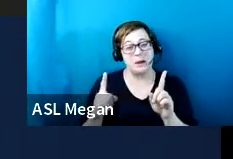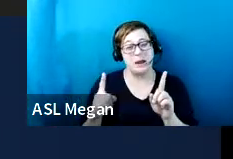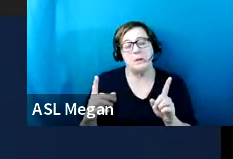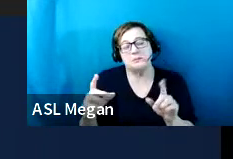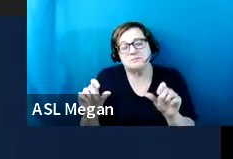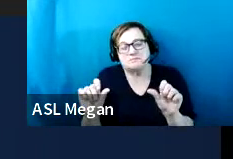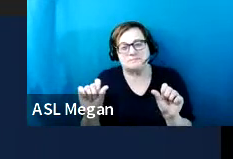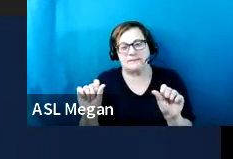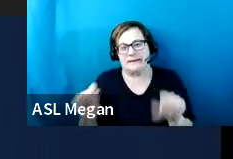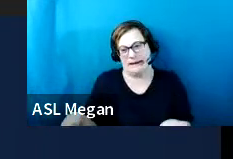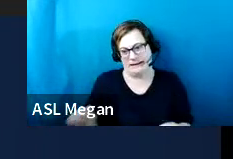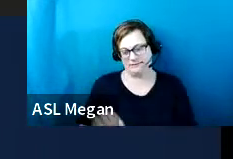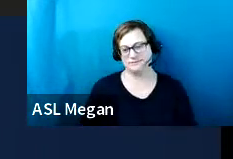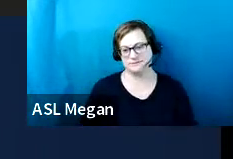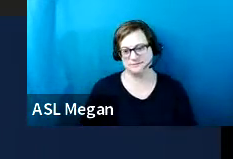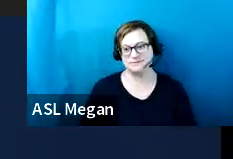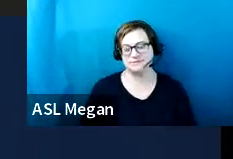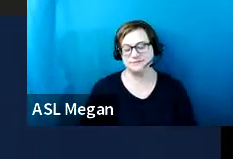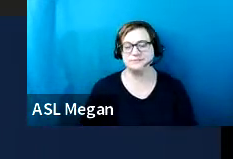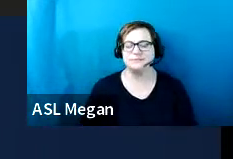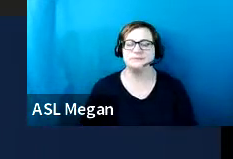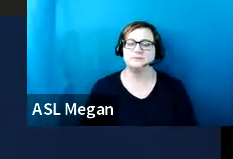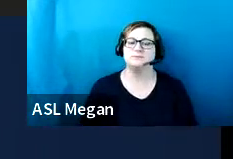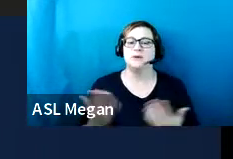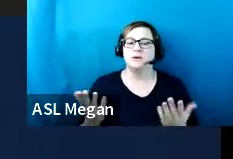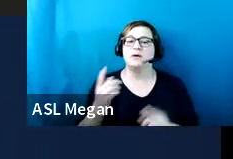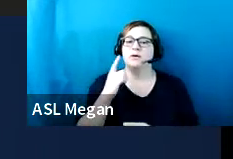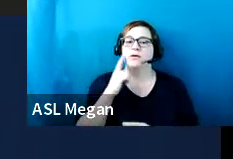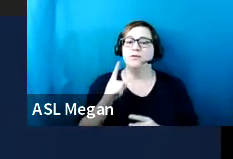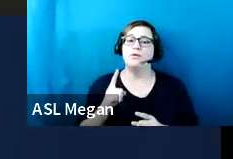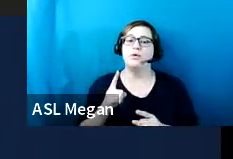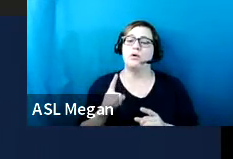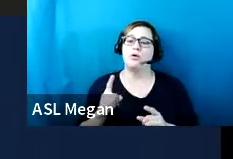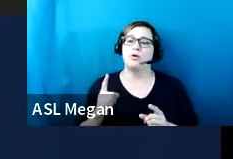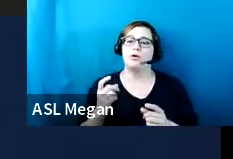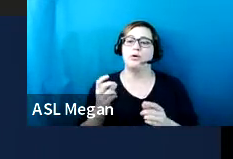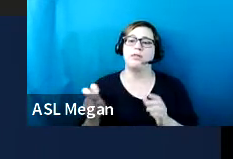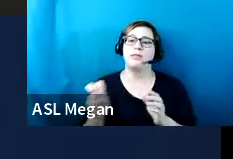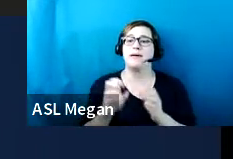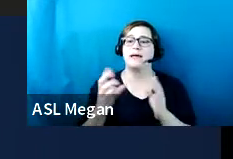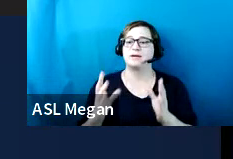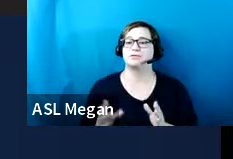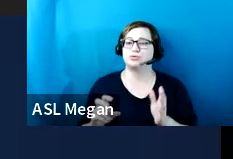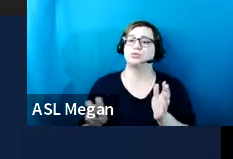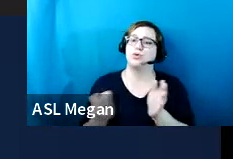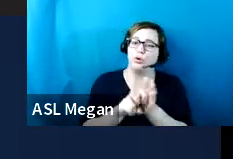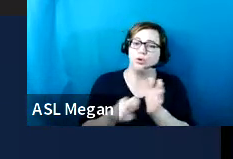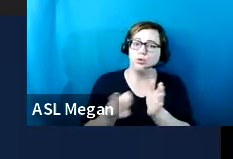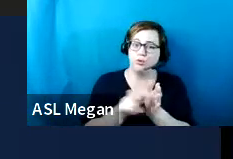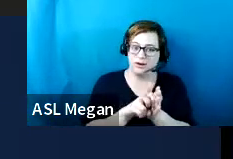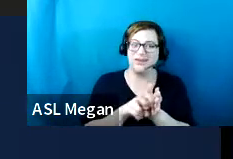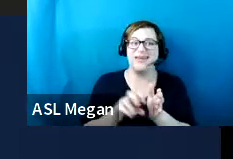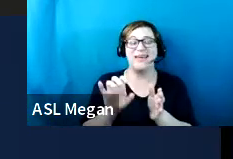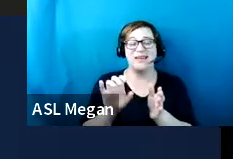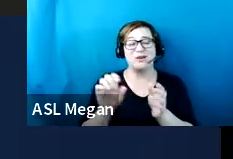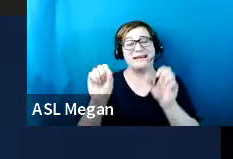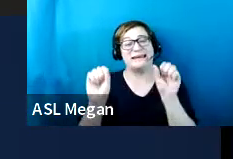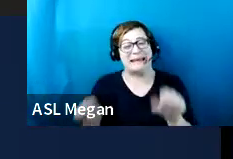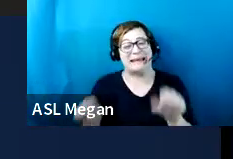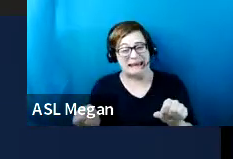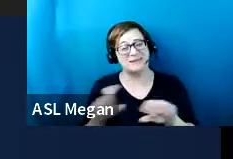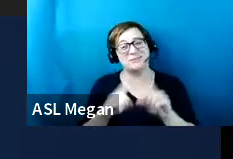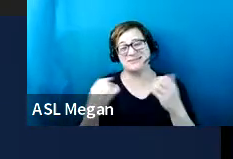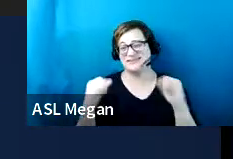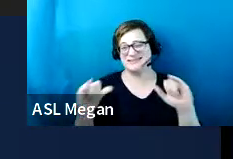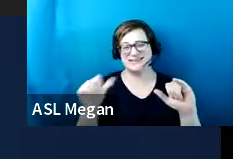according to the standards now for passenger loading zones is also permissible, but it's discouraged as well. And